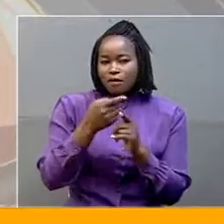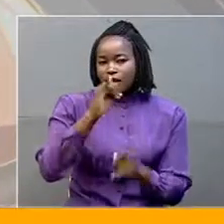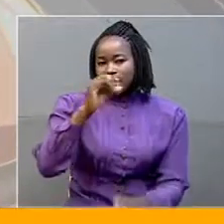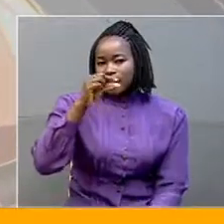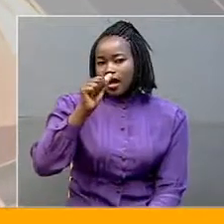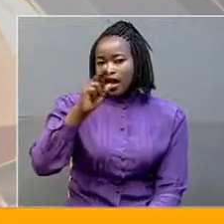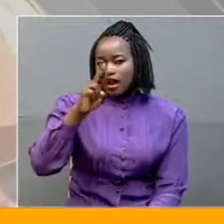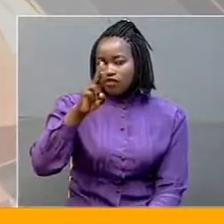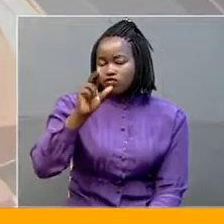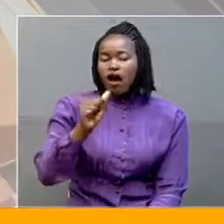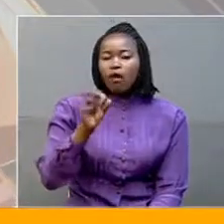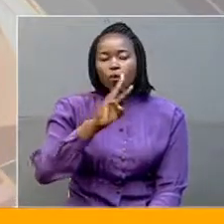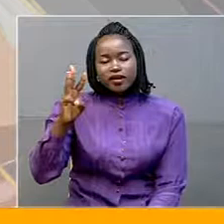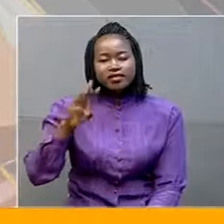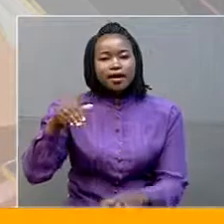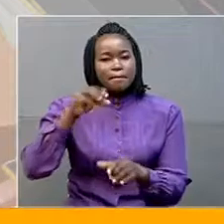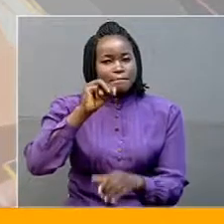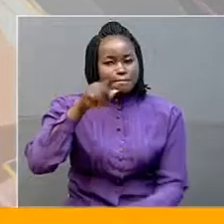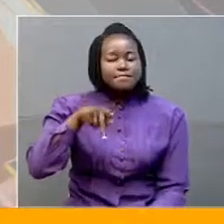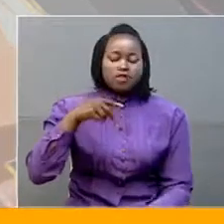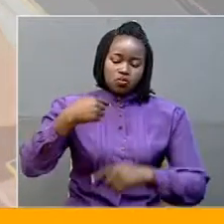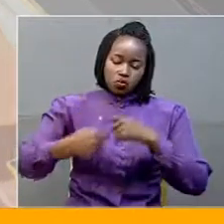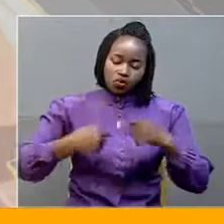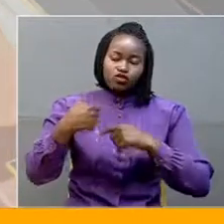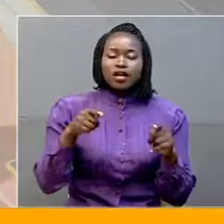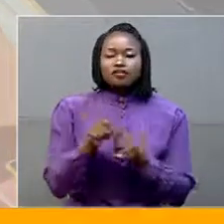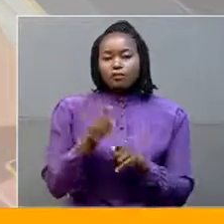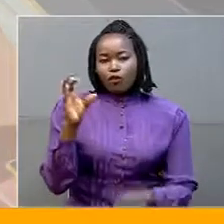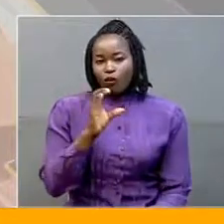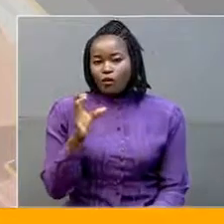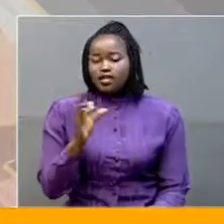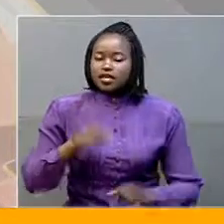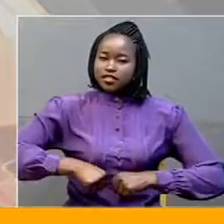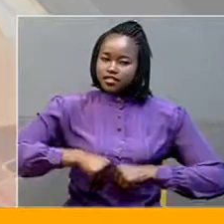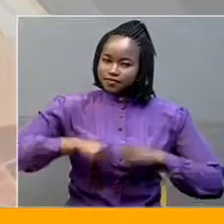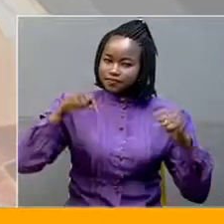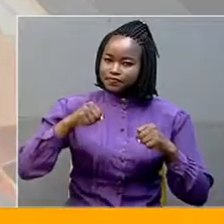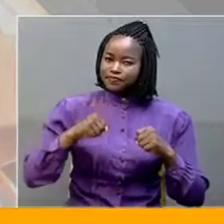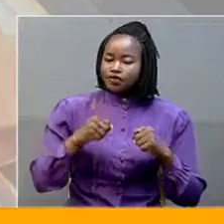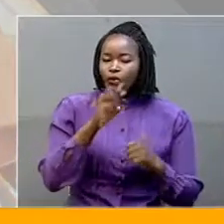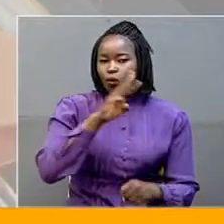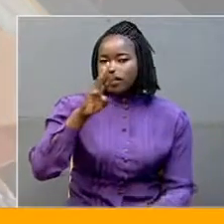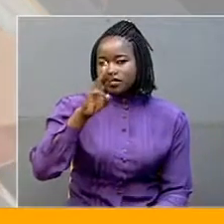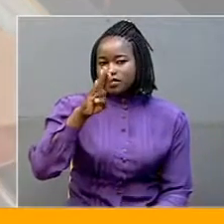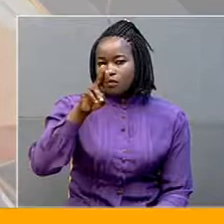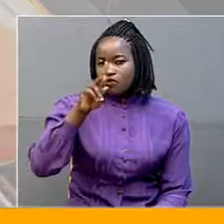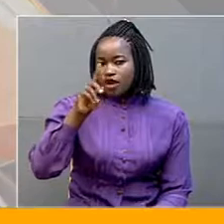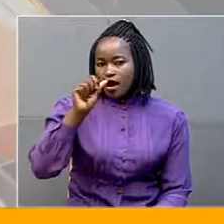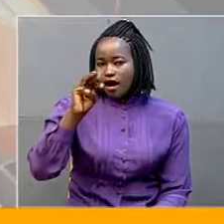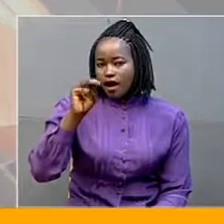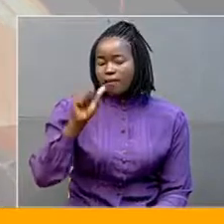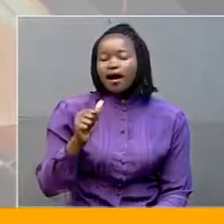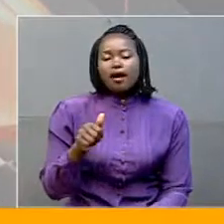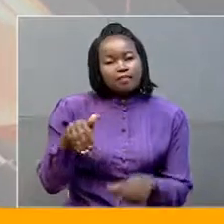of Parliament, Rafael Majesi, goes on. The committee, chaired by West Budama South Member of Parliament, Jacob Bobotho, both, is also